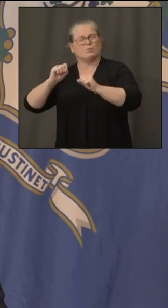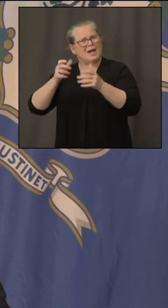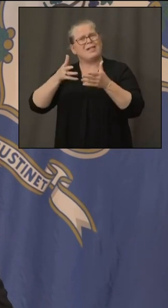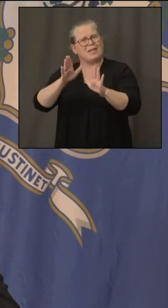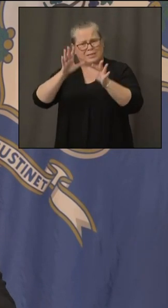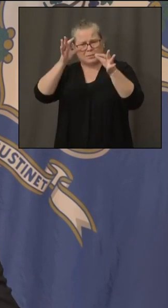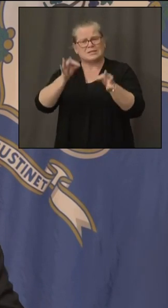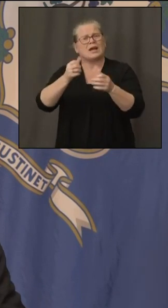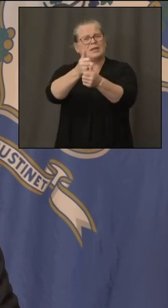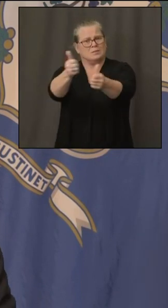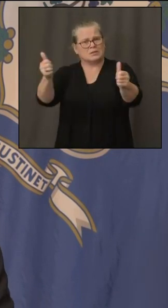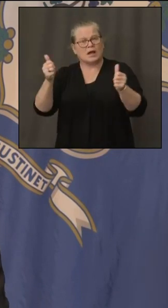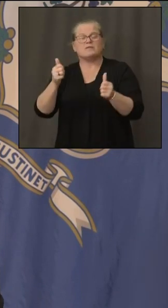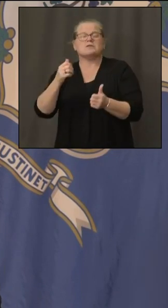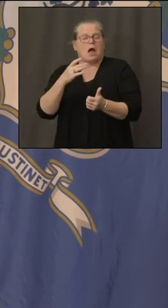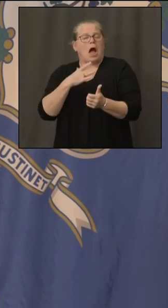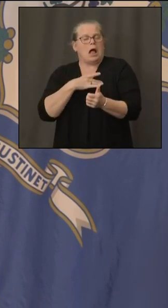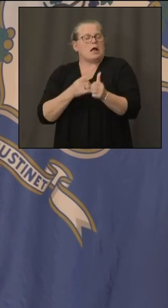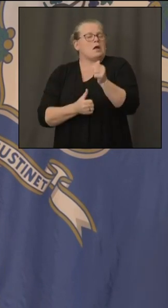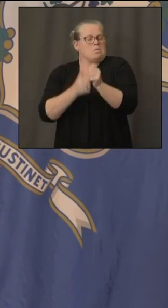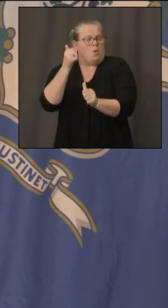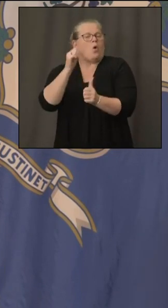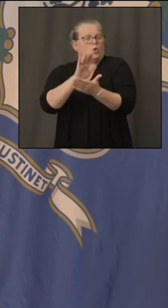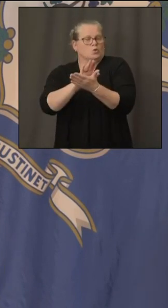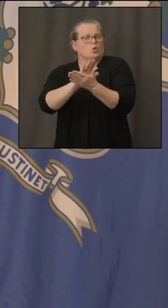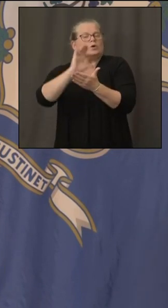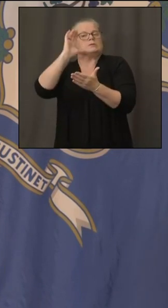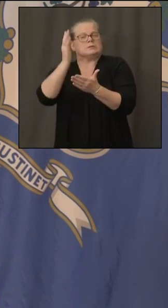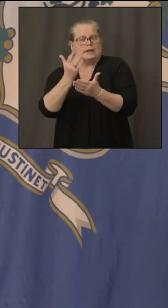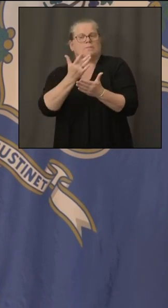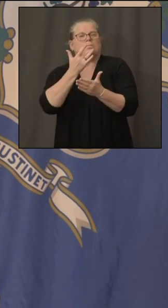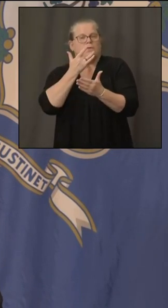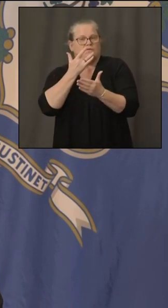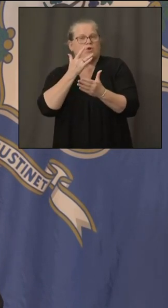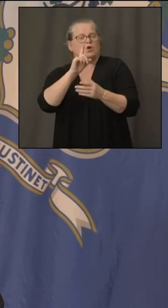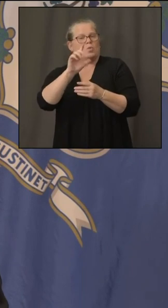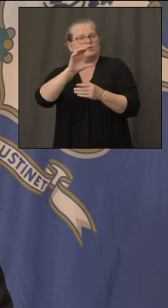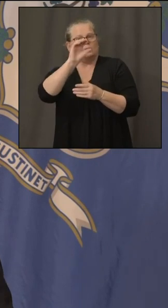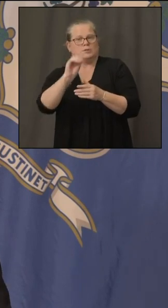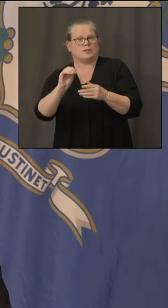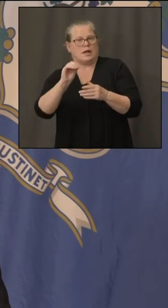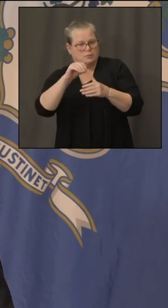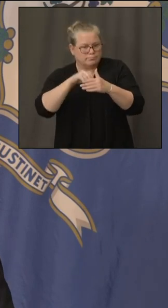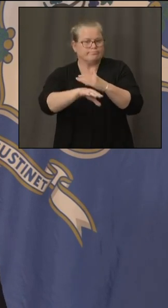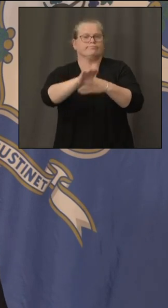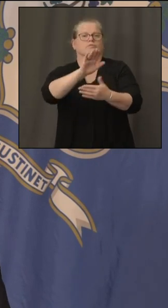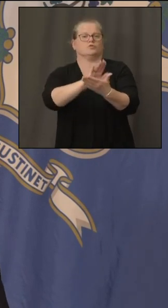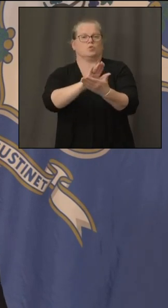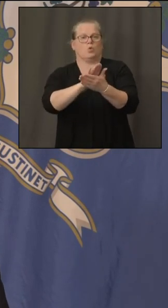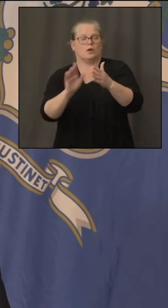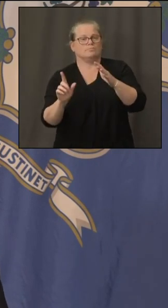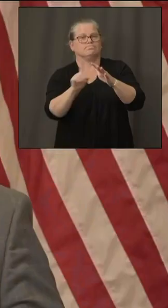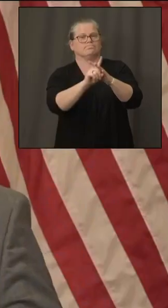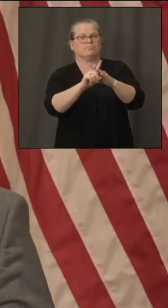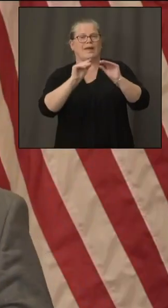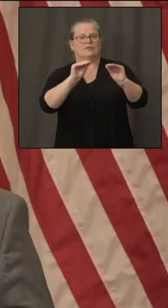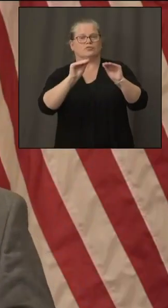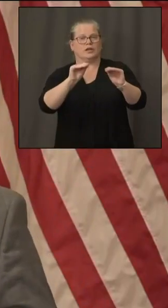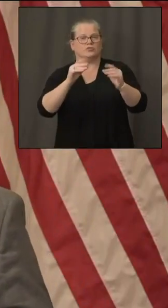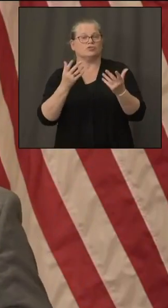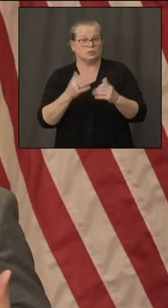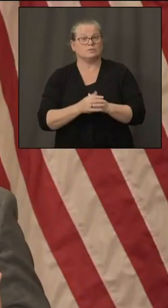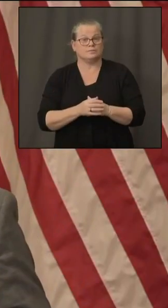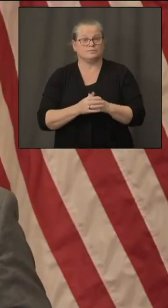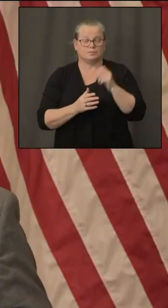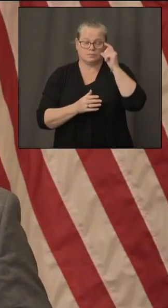it's sorting out though that most schools are prioritizing in classroom education and if i can add uh governor you know this process